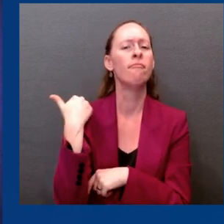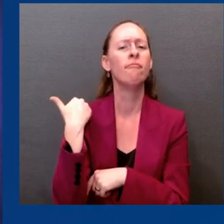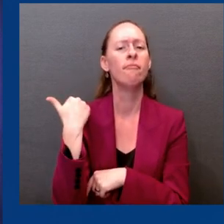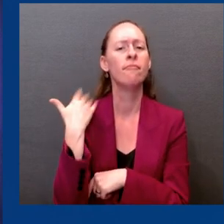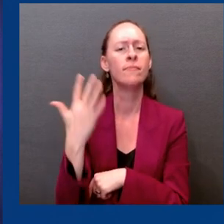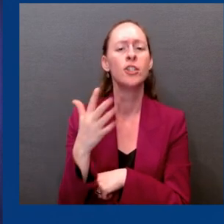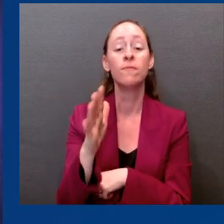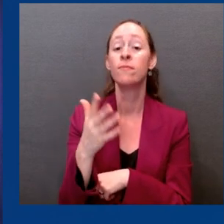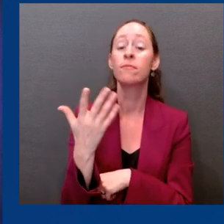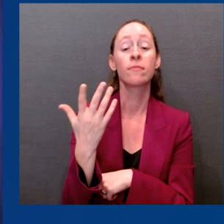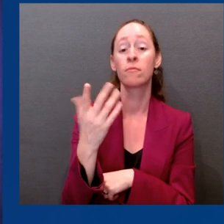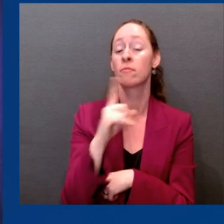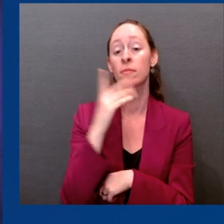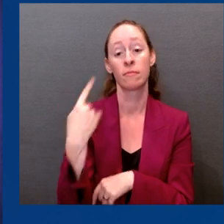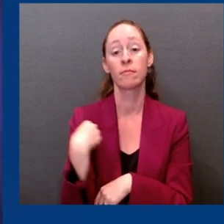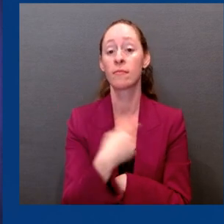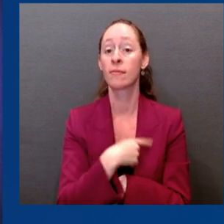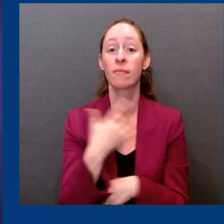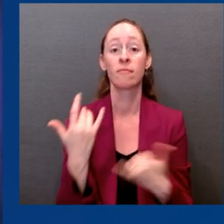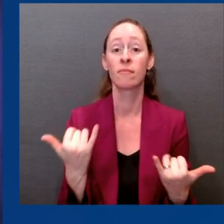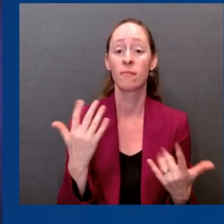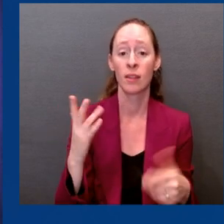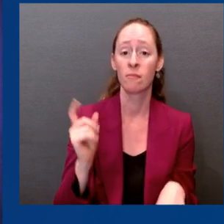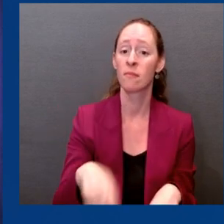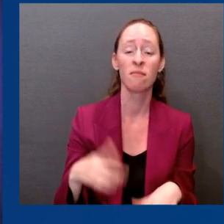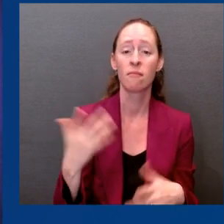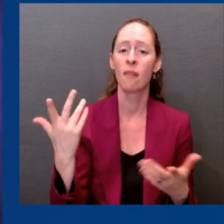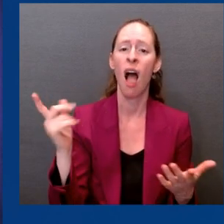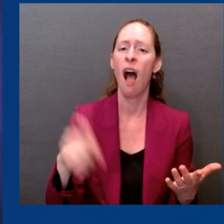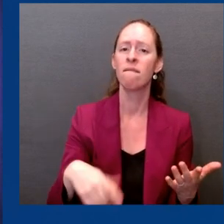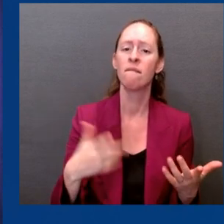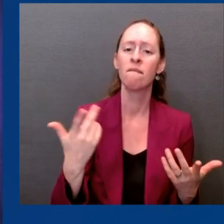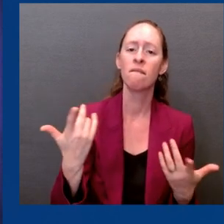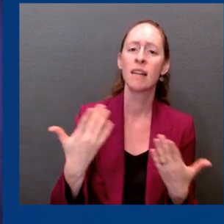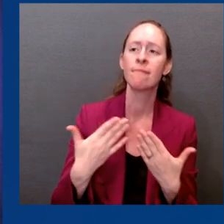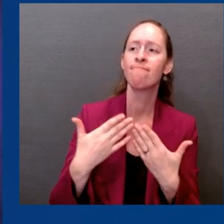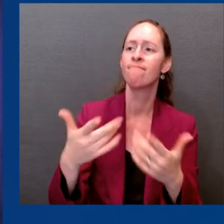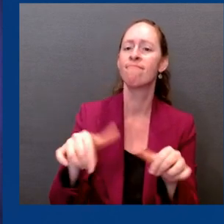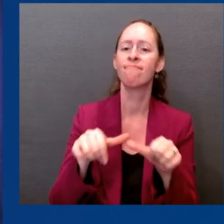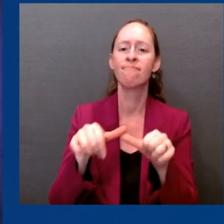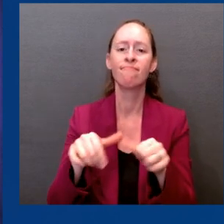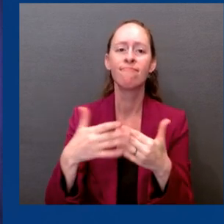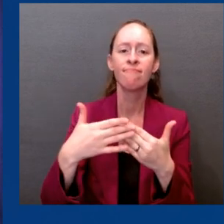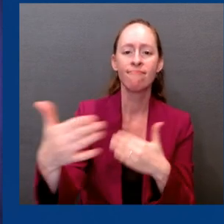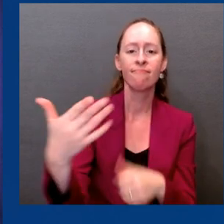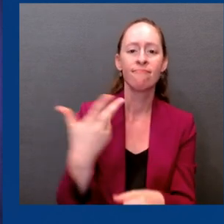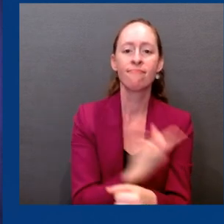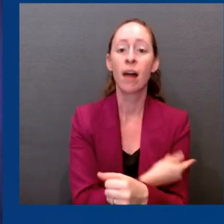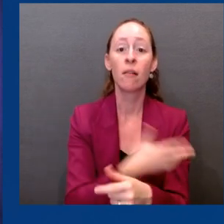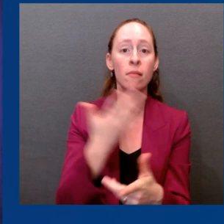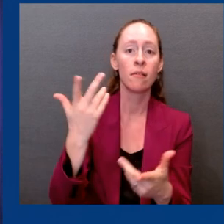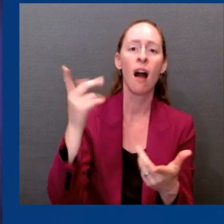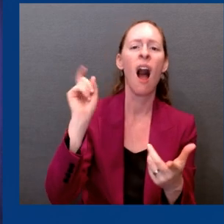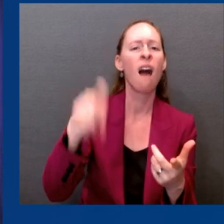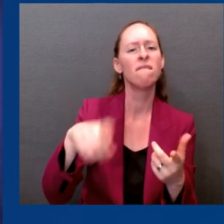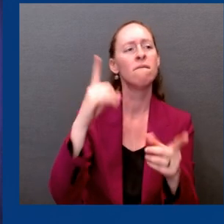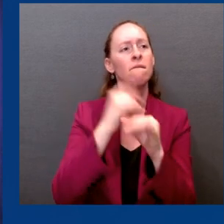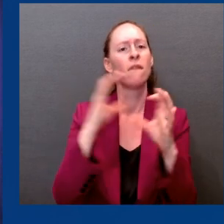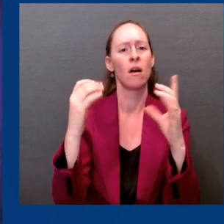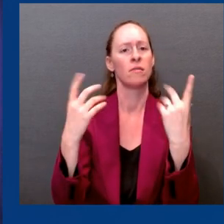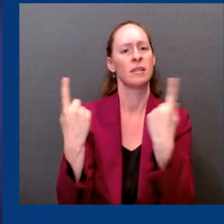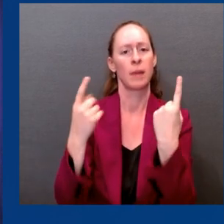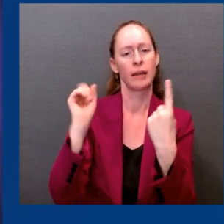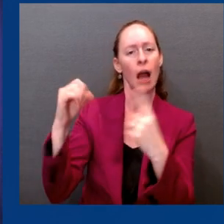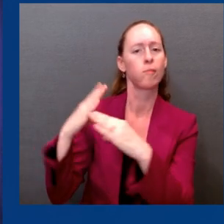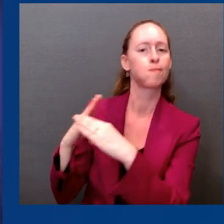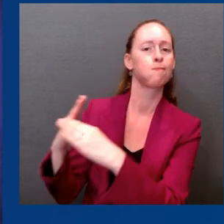vaccines. We need to play the long game against this virus. That is going to require additional resources from Congress. So part of what's in the